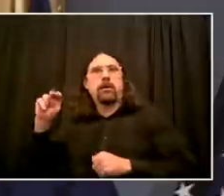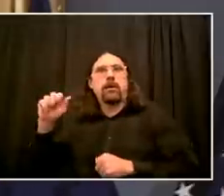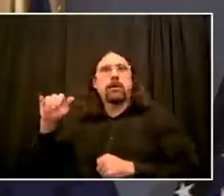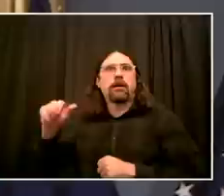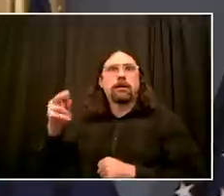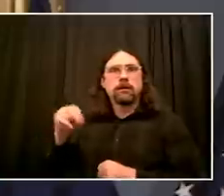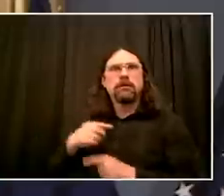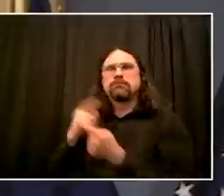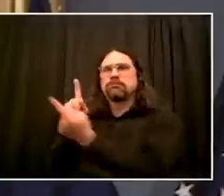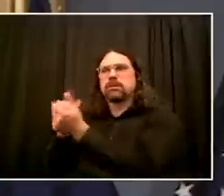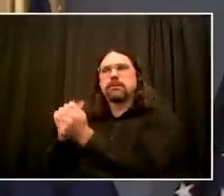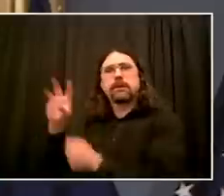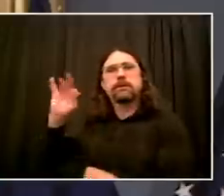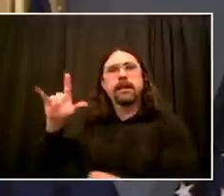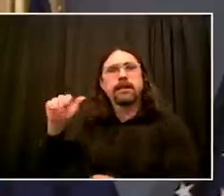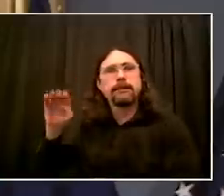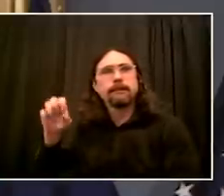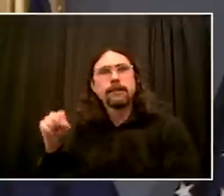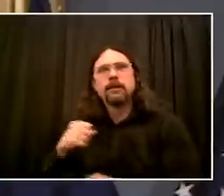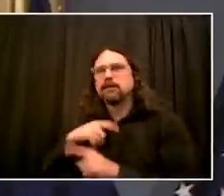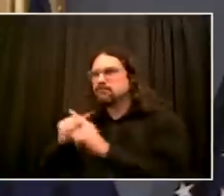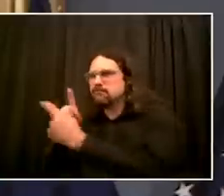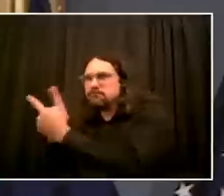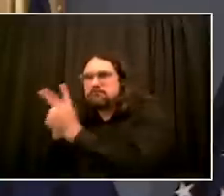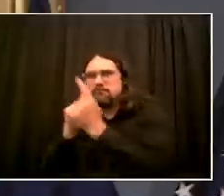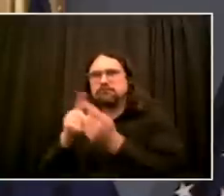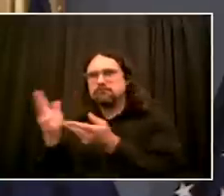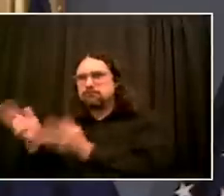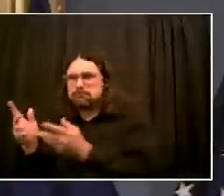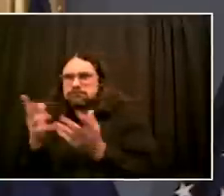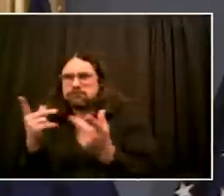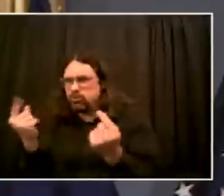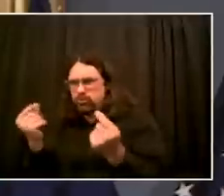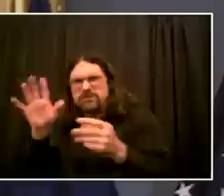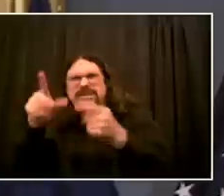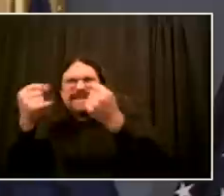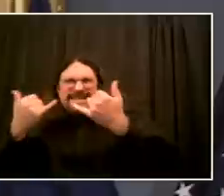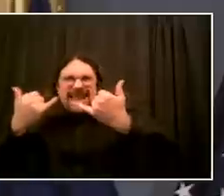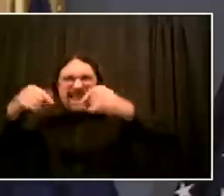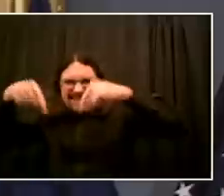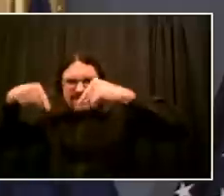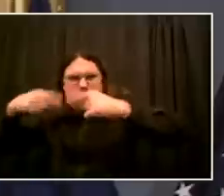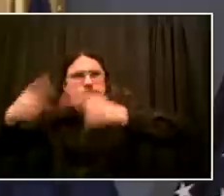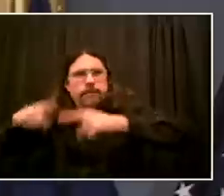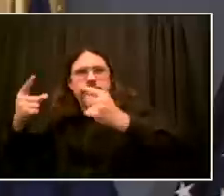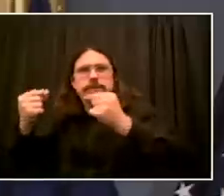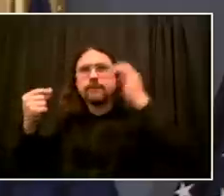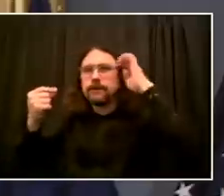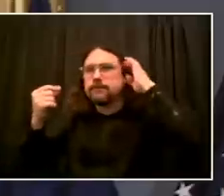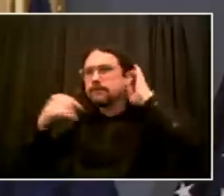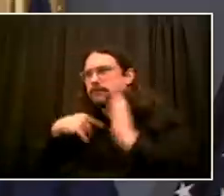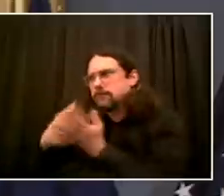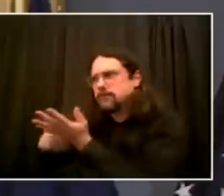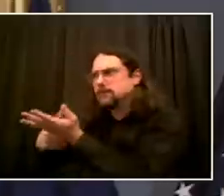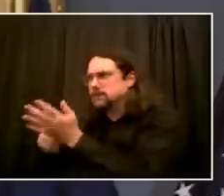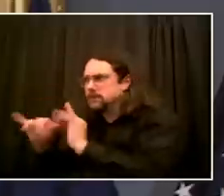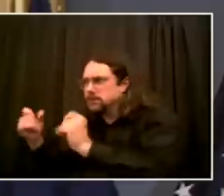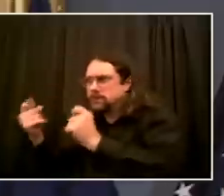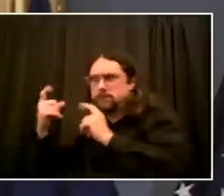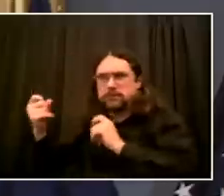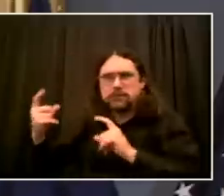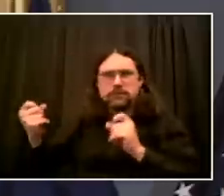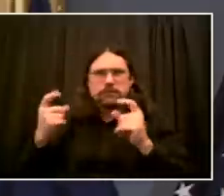some things were done very much the right way, in that we saw, there was not, thank God, that loss of life or major injuries.